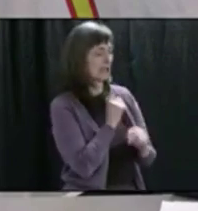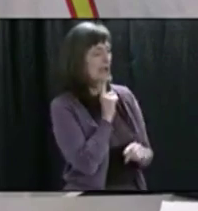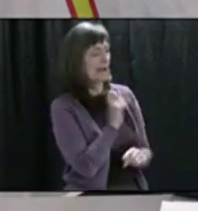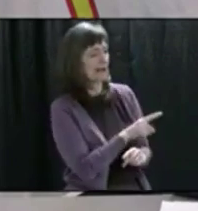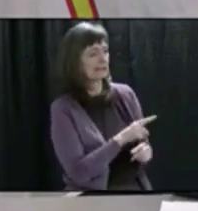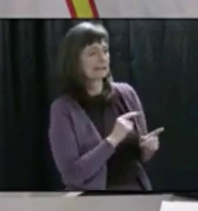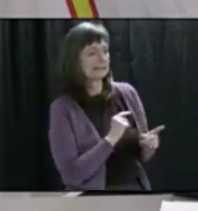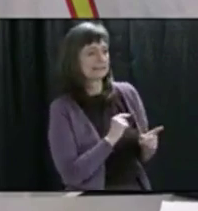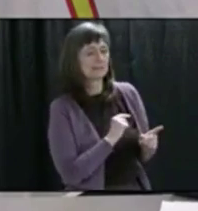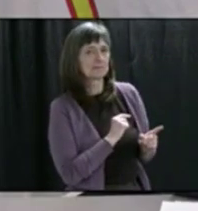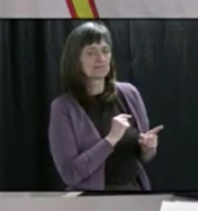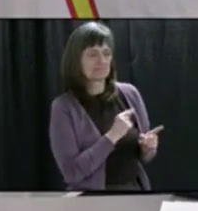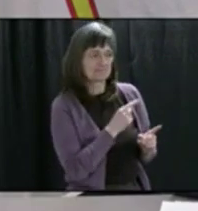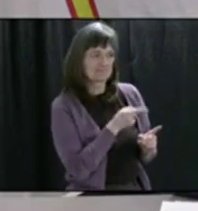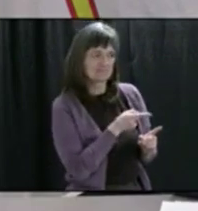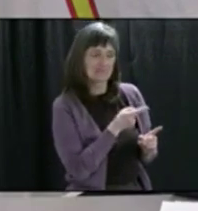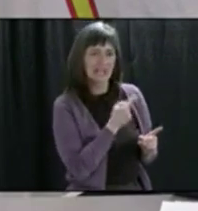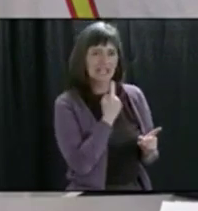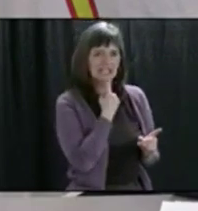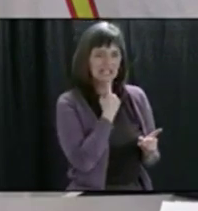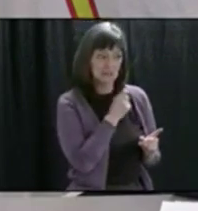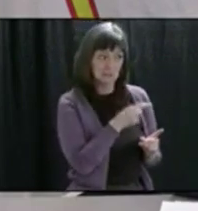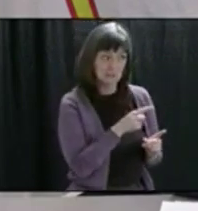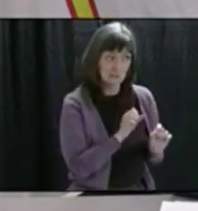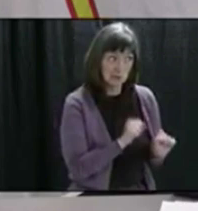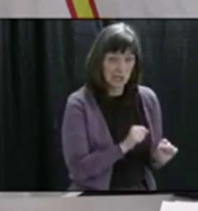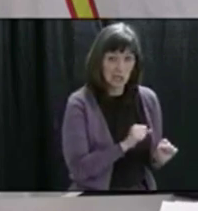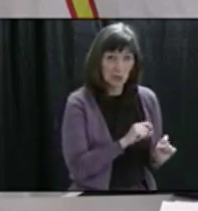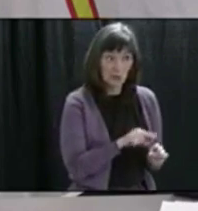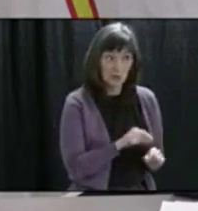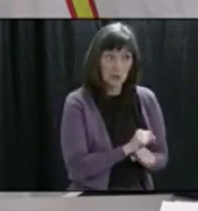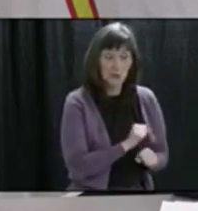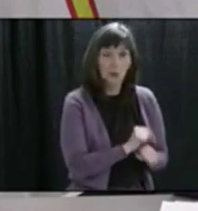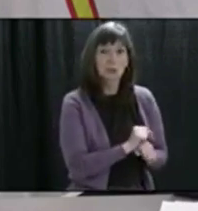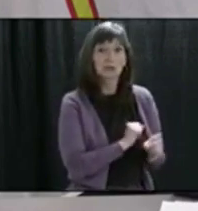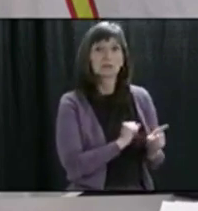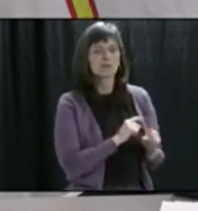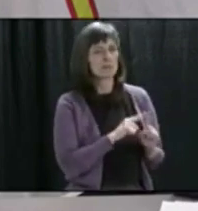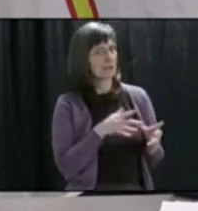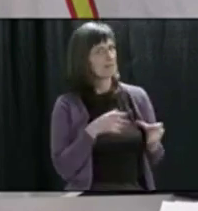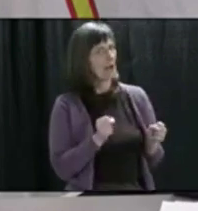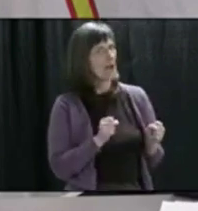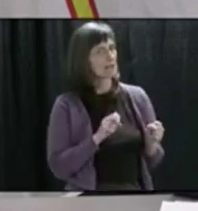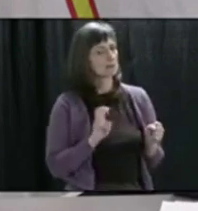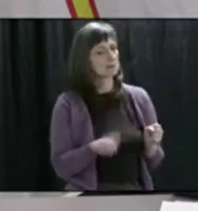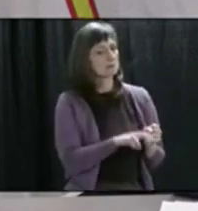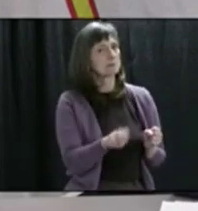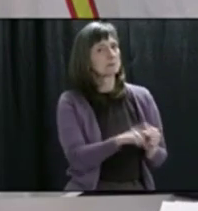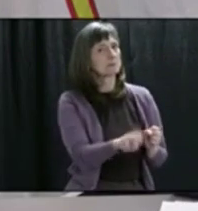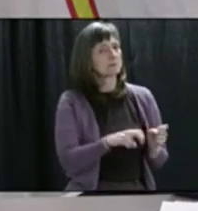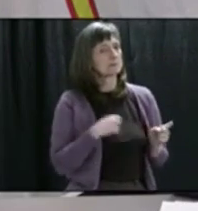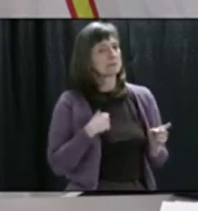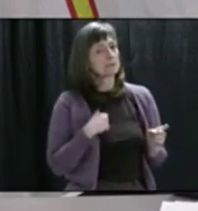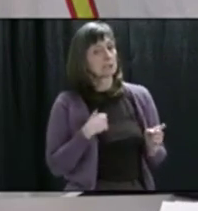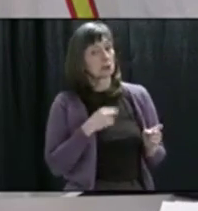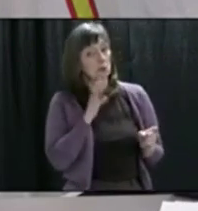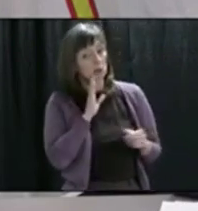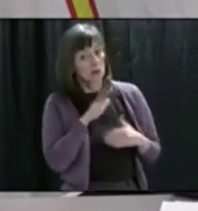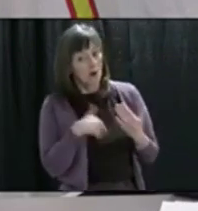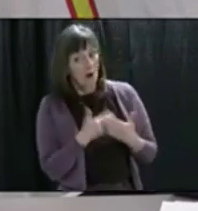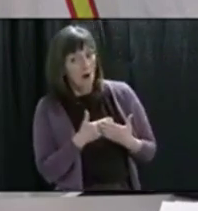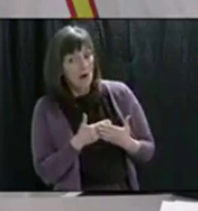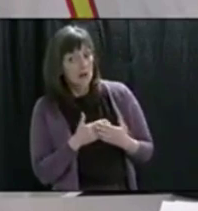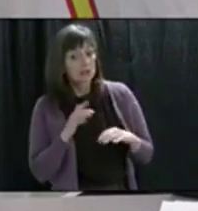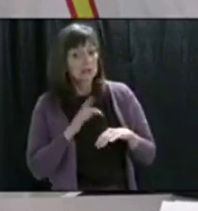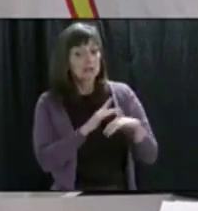tough and difficult, Easter Bunny, fast and quick, not sure if you'll get to every home around the